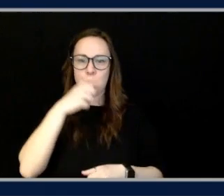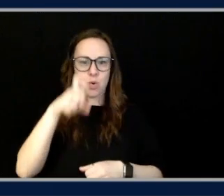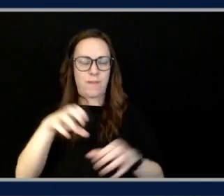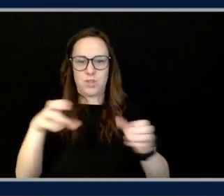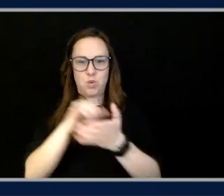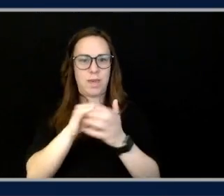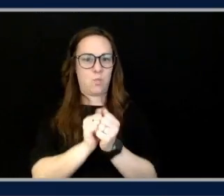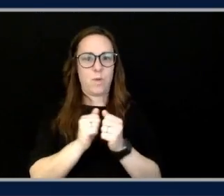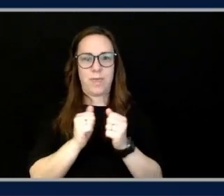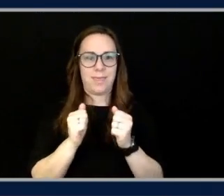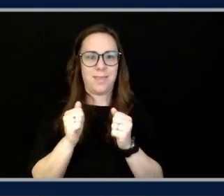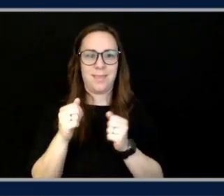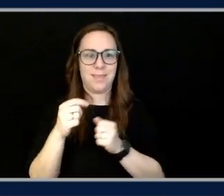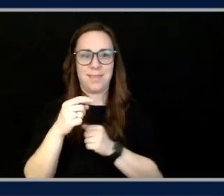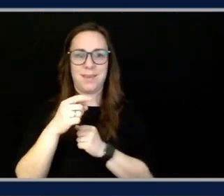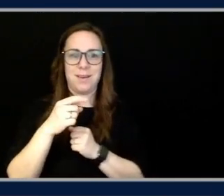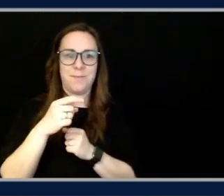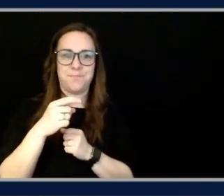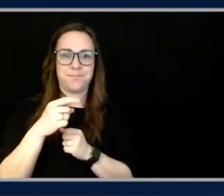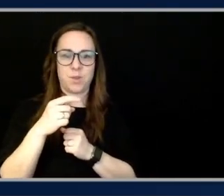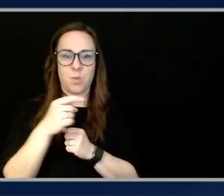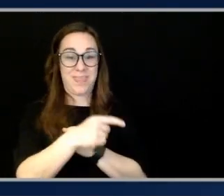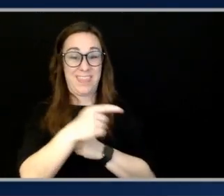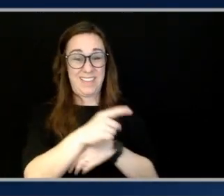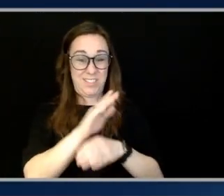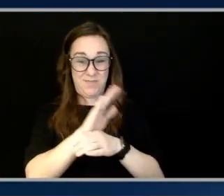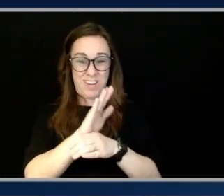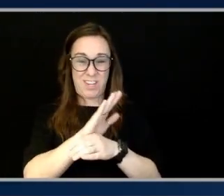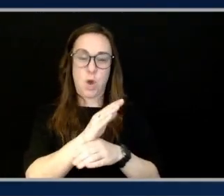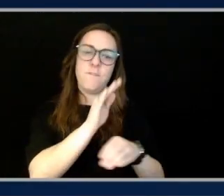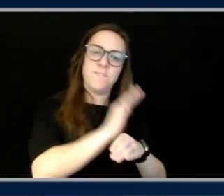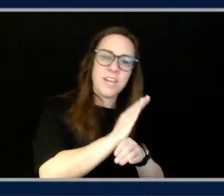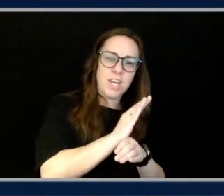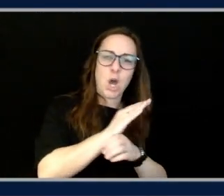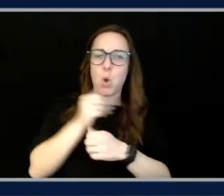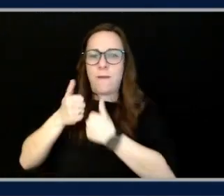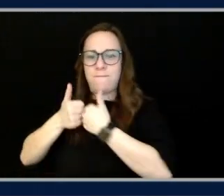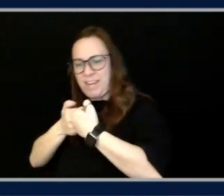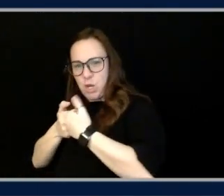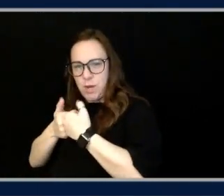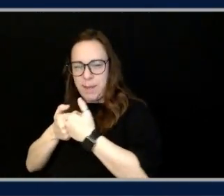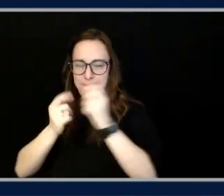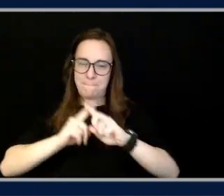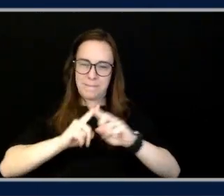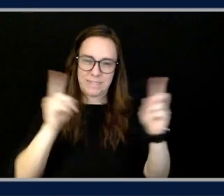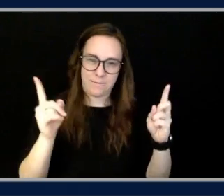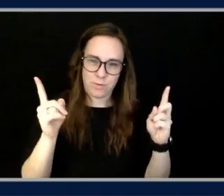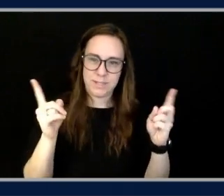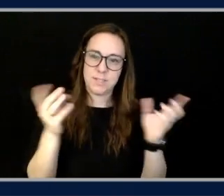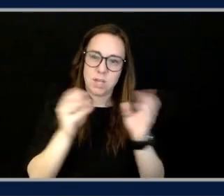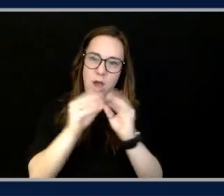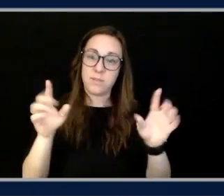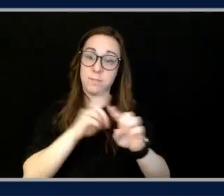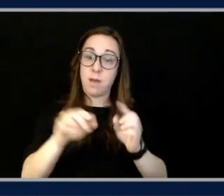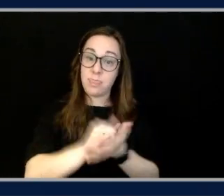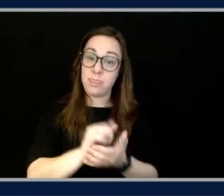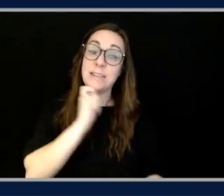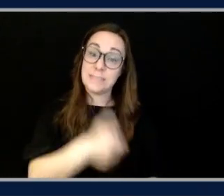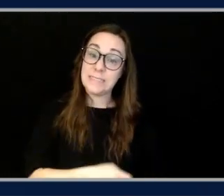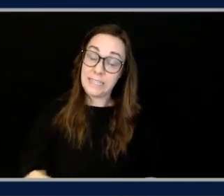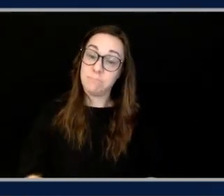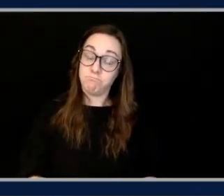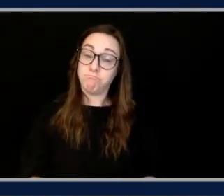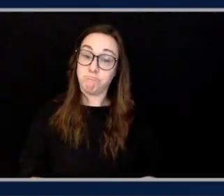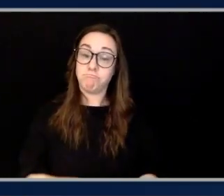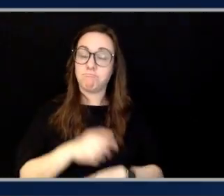You know, obviously not the same thing with a video game necessarily, because that's, you know, yeah, but that's neat. What do we got? Very, very simple and